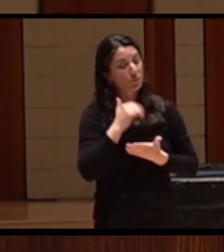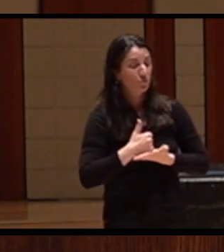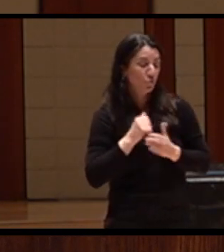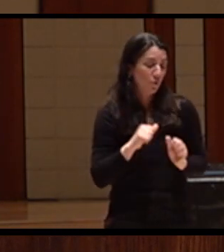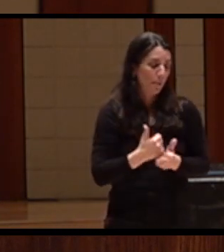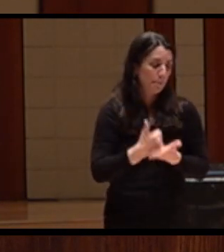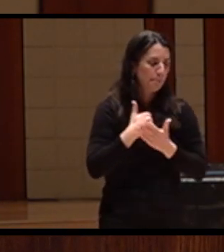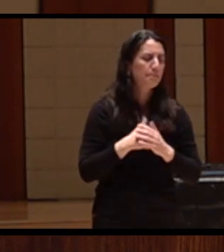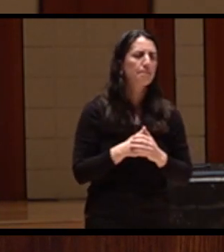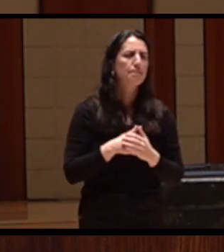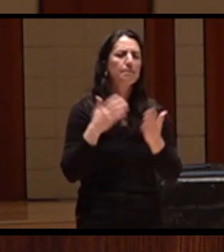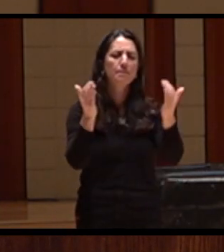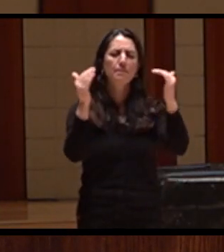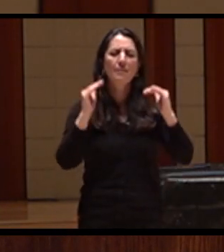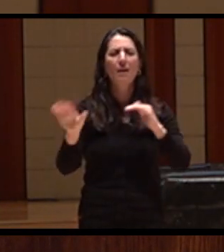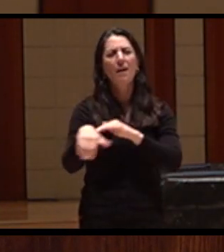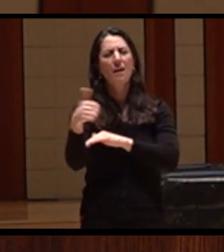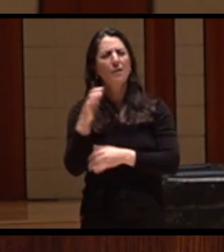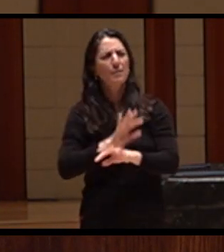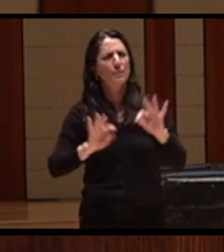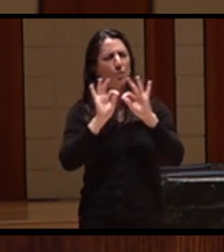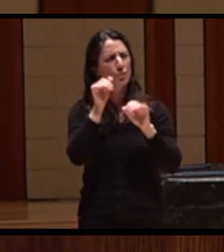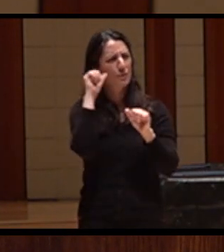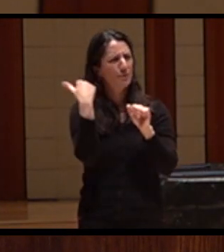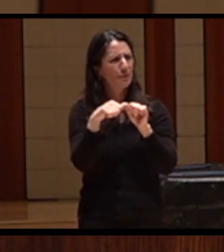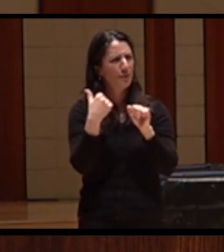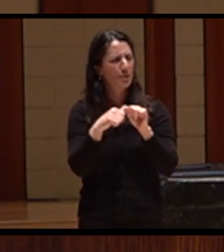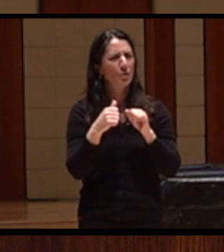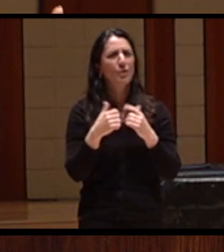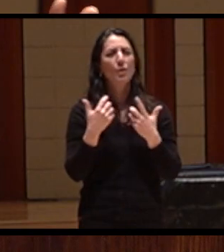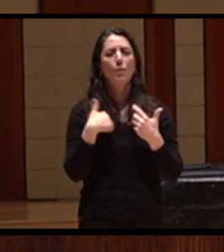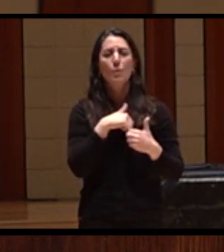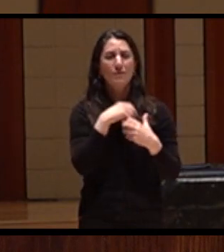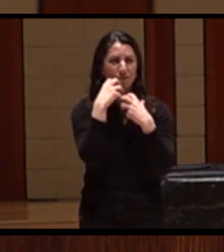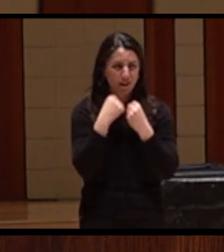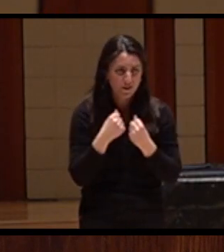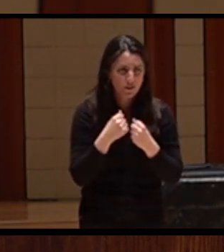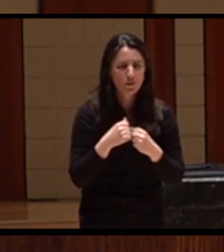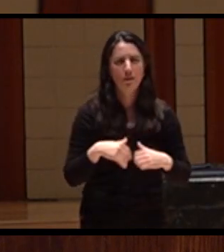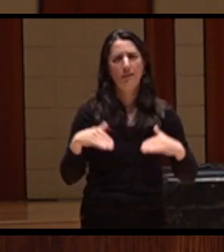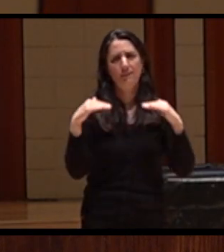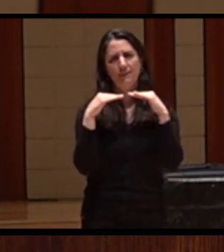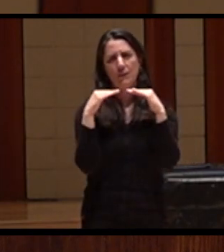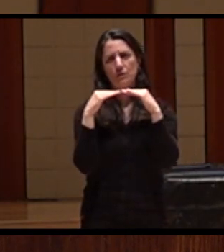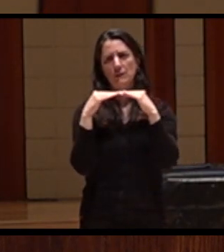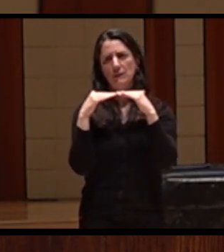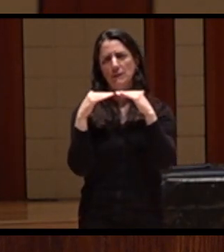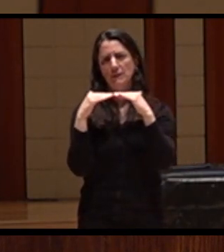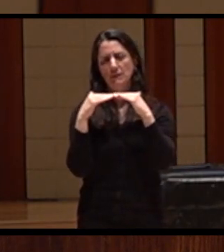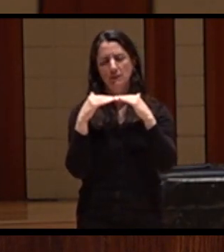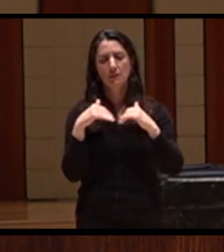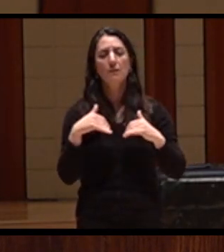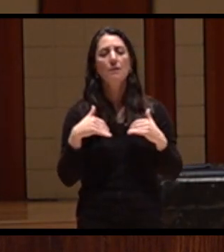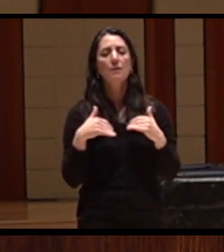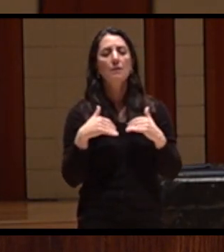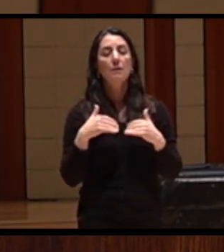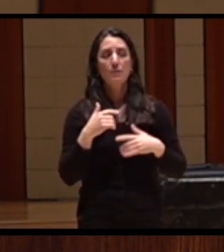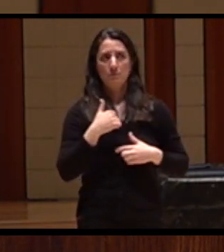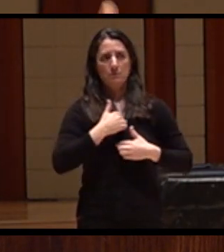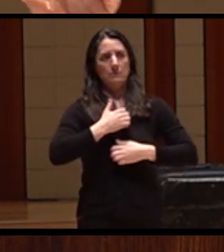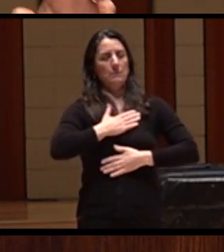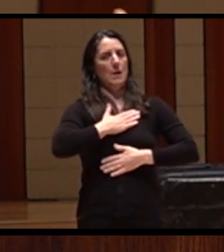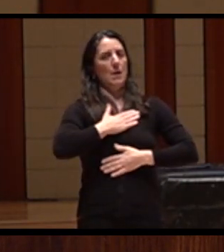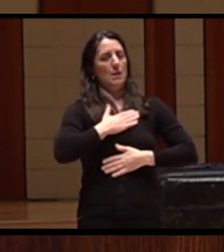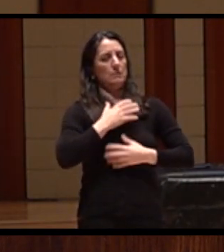entire basin should be treated equitably and fairly. Now this is kind of mind-blowing for the Klamath Basin because we have a deep